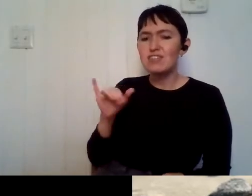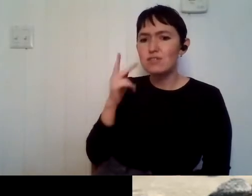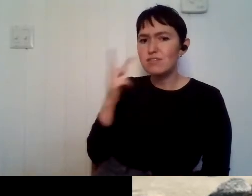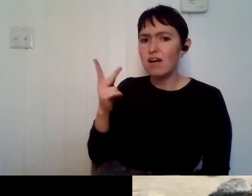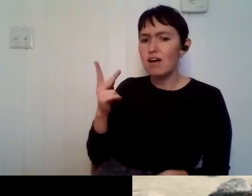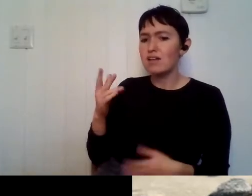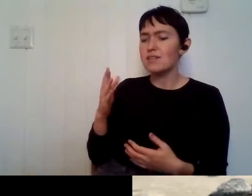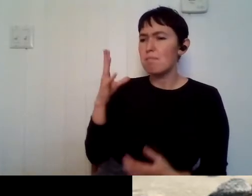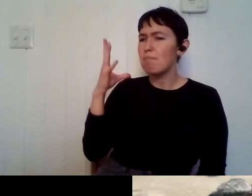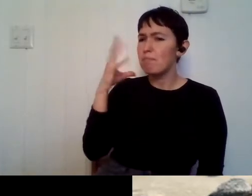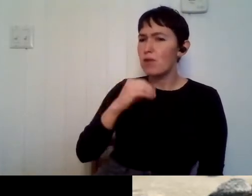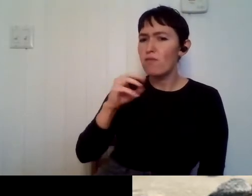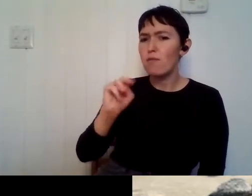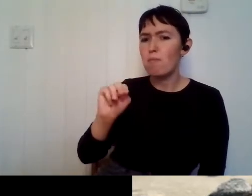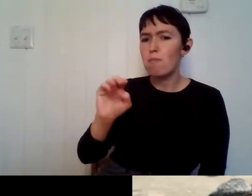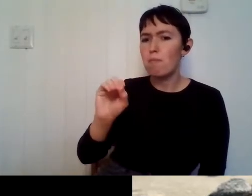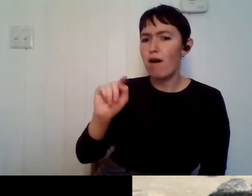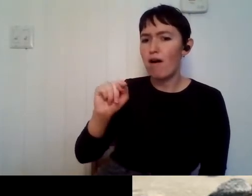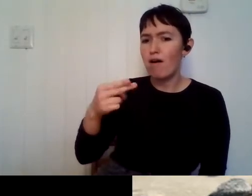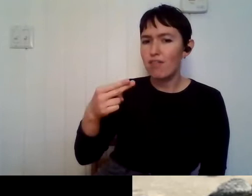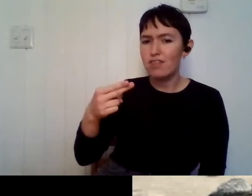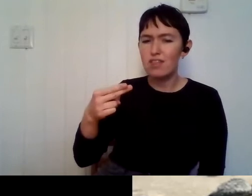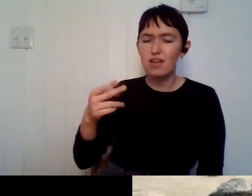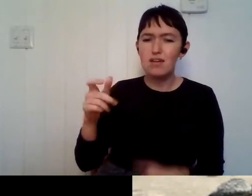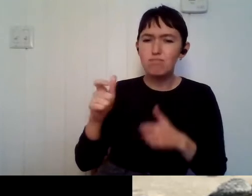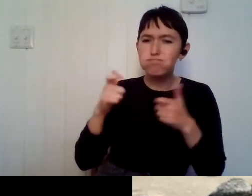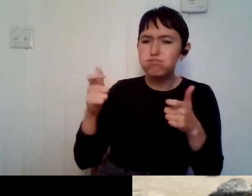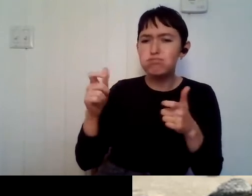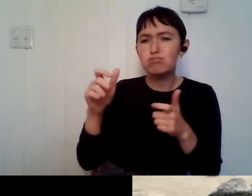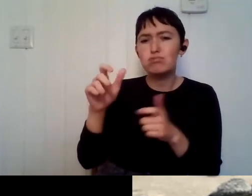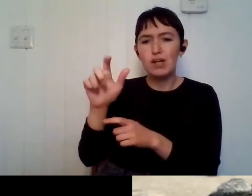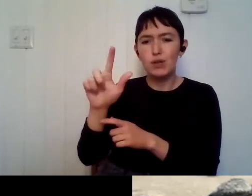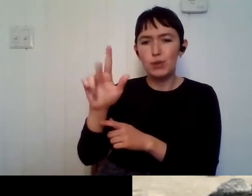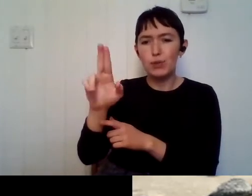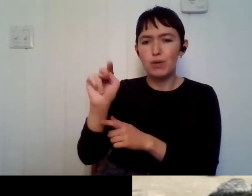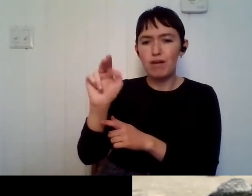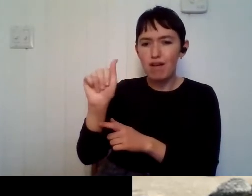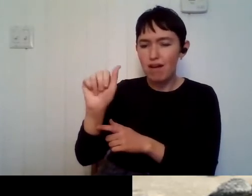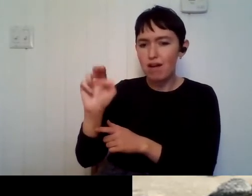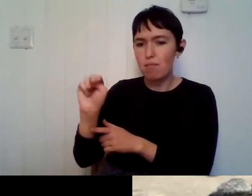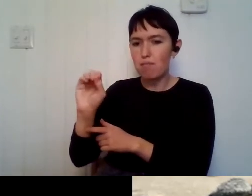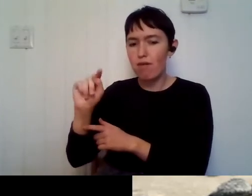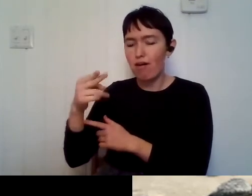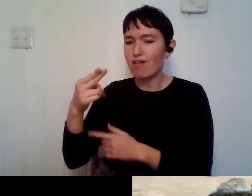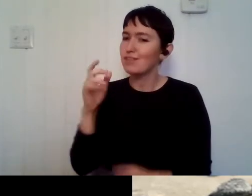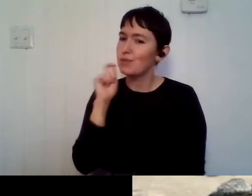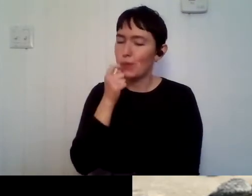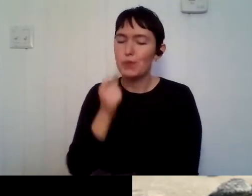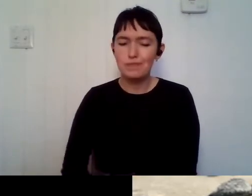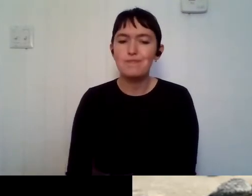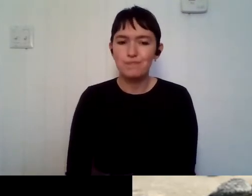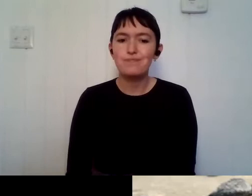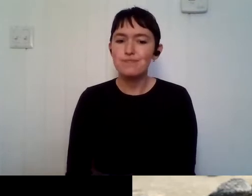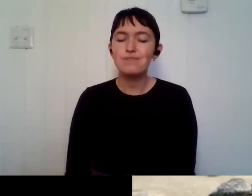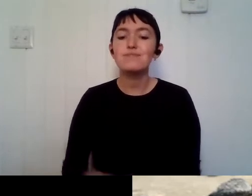life with mist nets. We would see these huge luna moths and other big mods. was really, really cool. Um, all right. The next